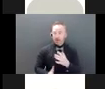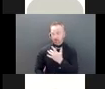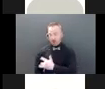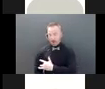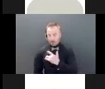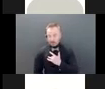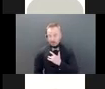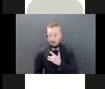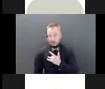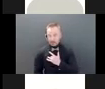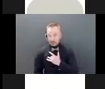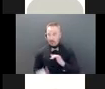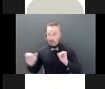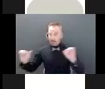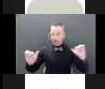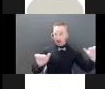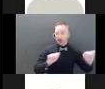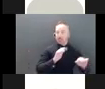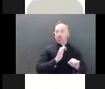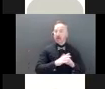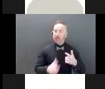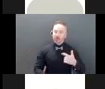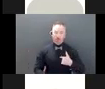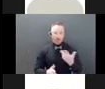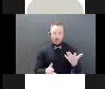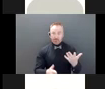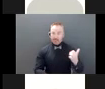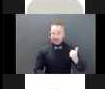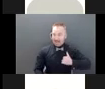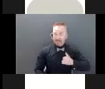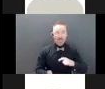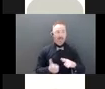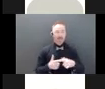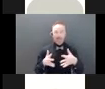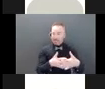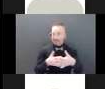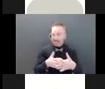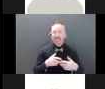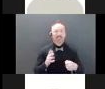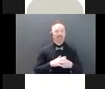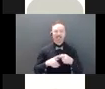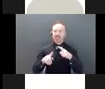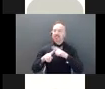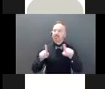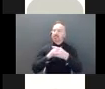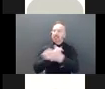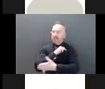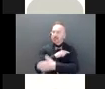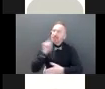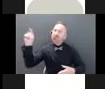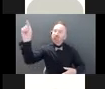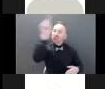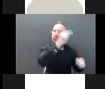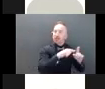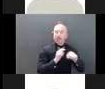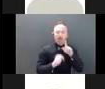across borders and in terms of the United States. So we try to collaborate on many initiatives to enhance the